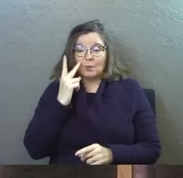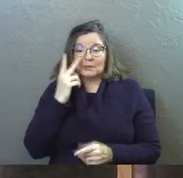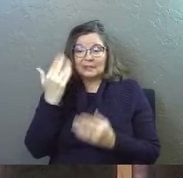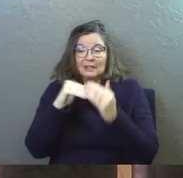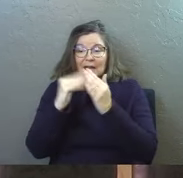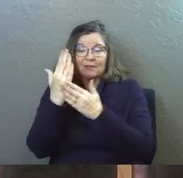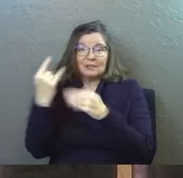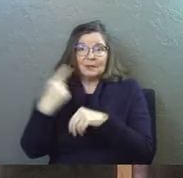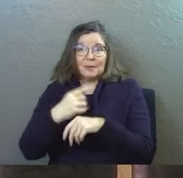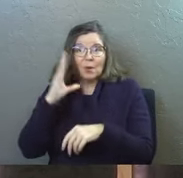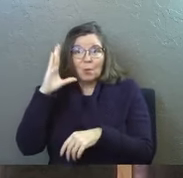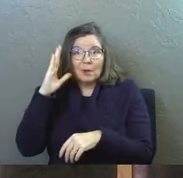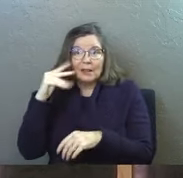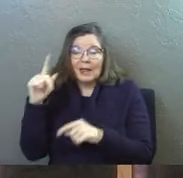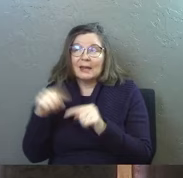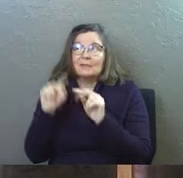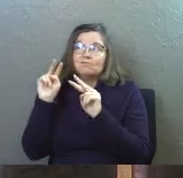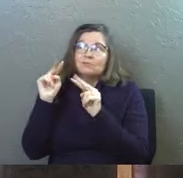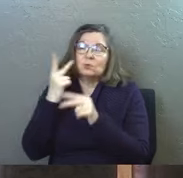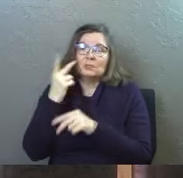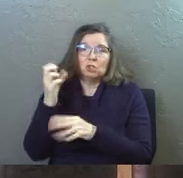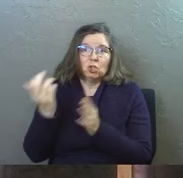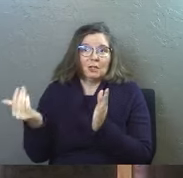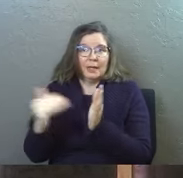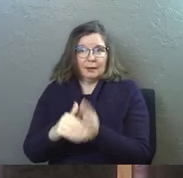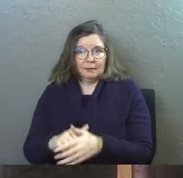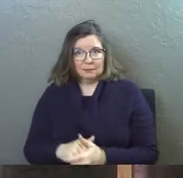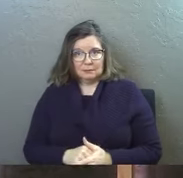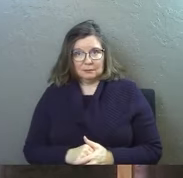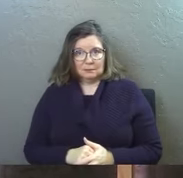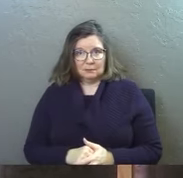see in heaven someday and can't wait to see her again.